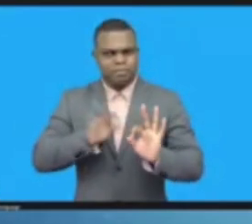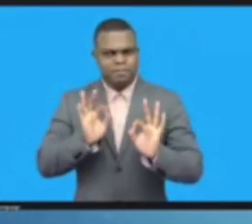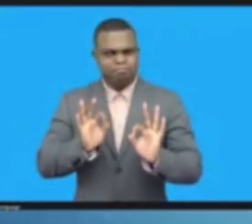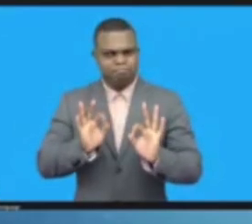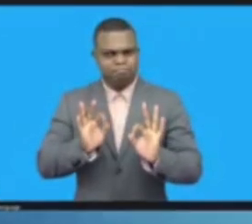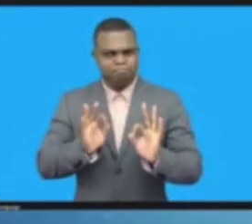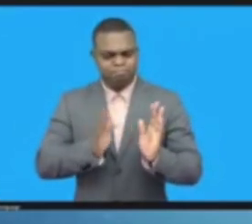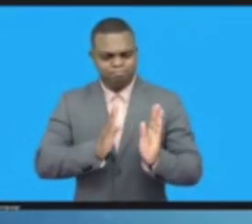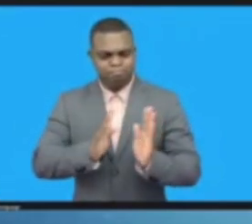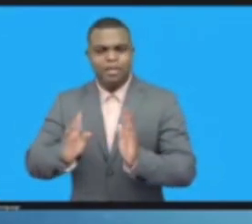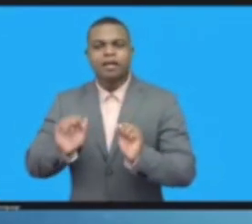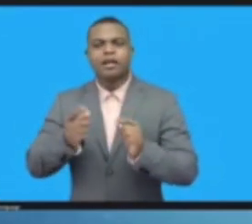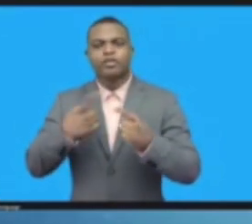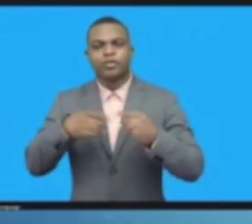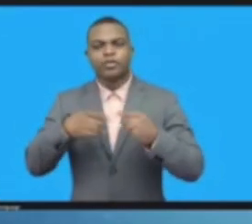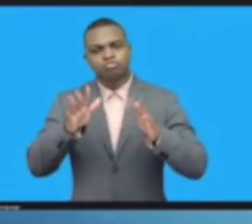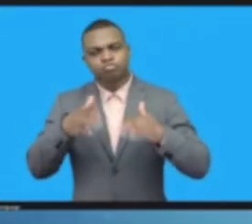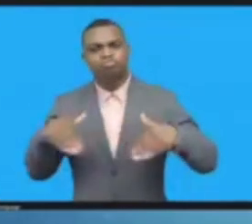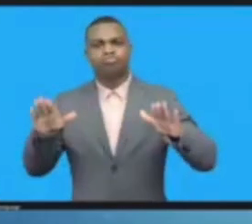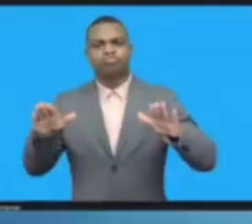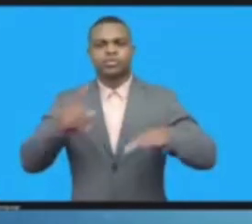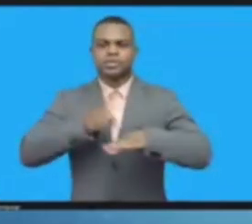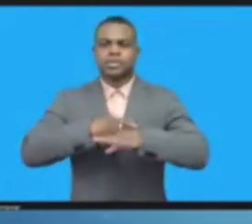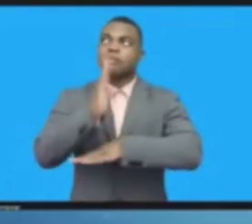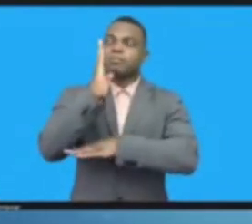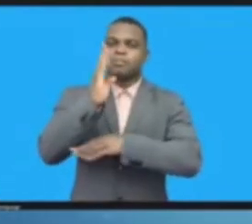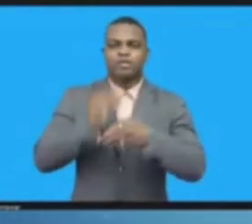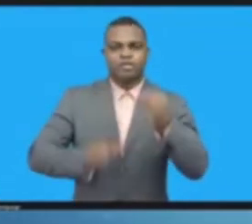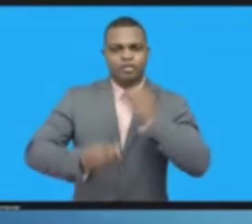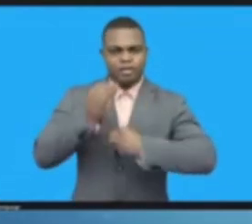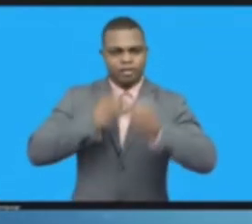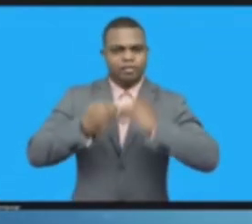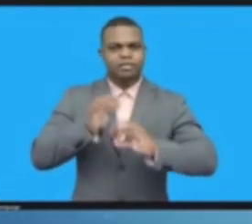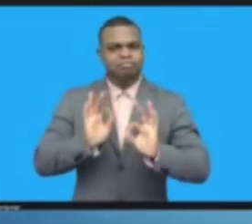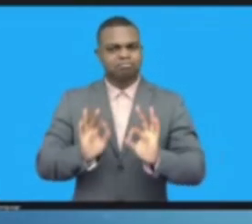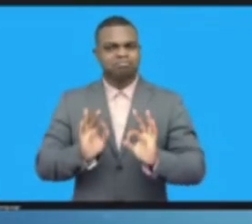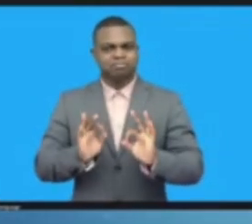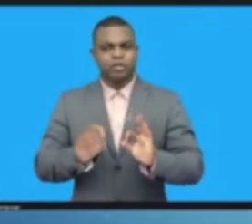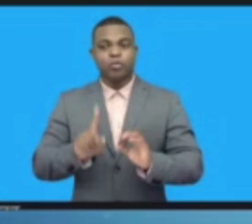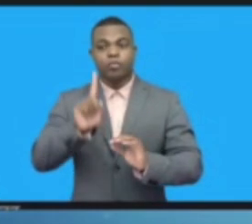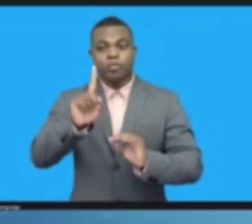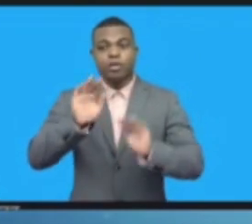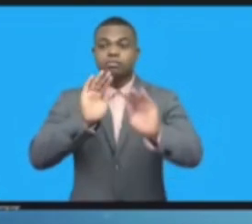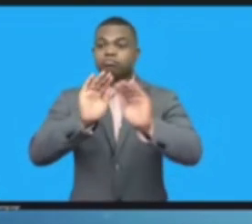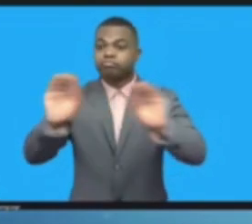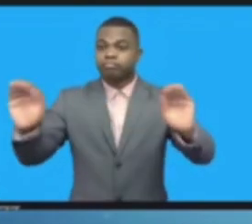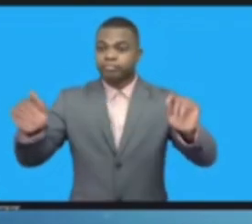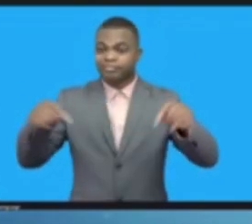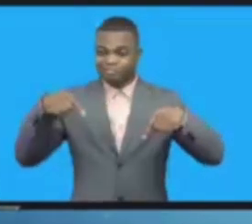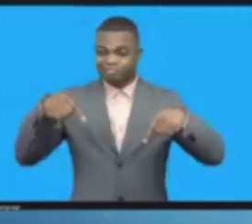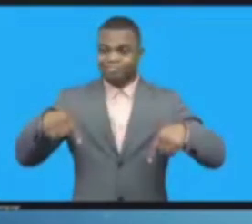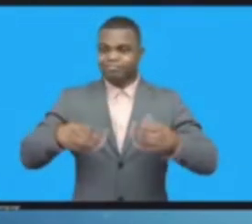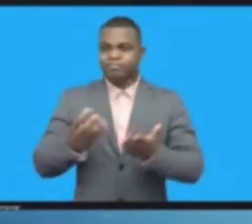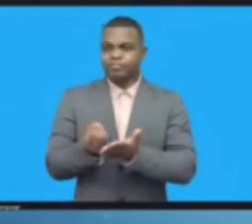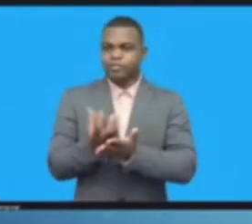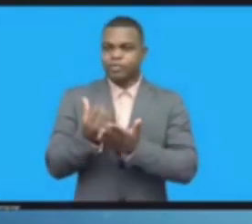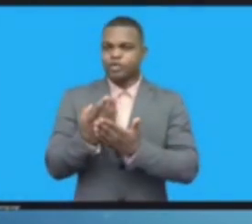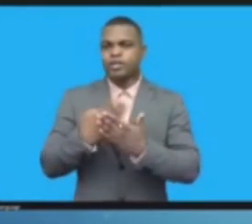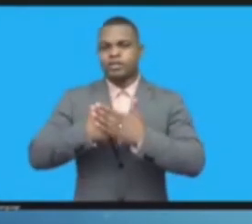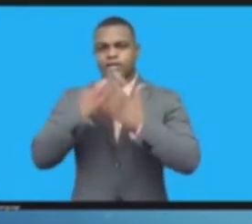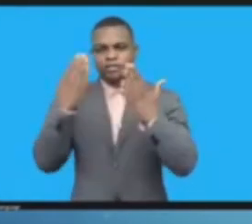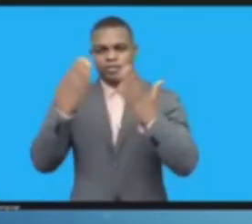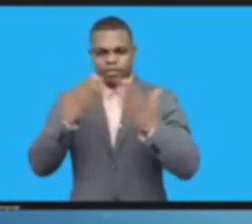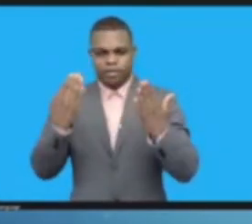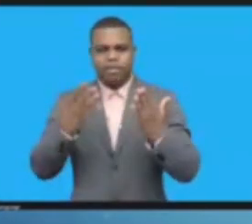and there are some copies around and you can also access it through our website for the daily bulletin. Thank you all and thank you for attending.